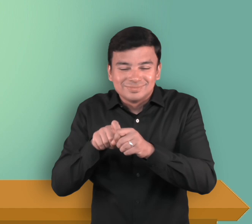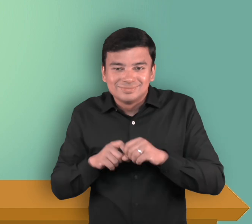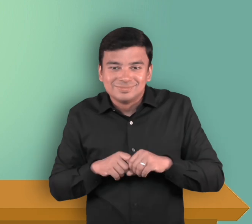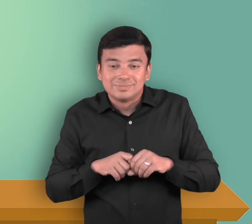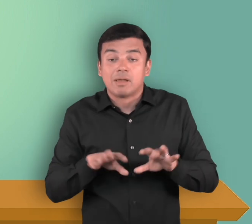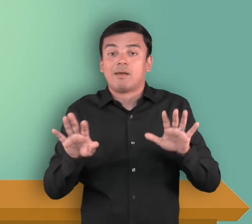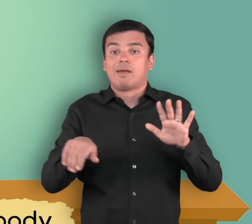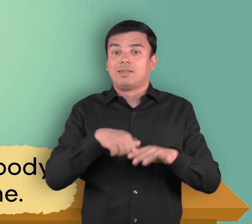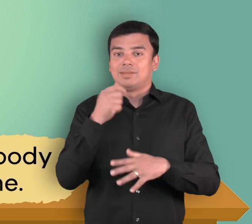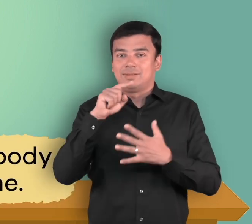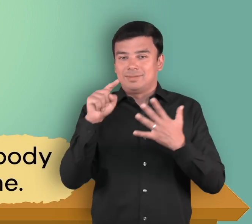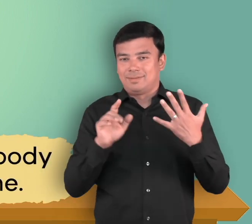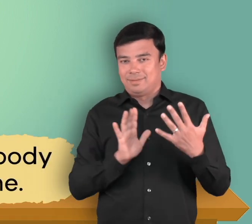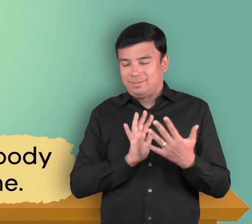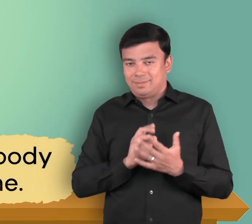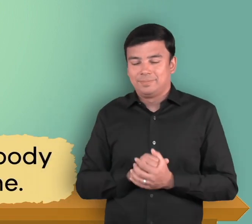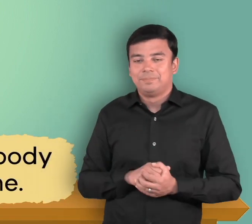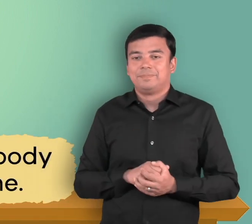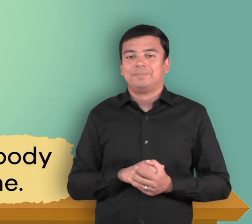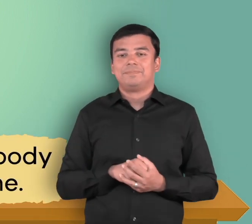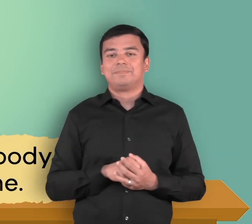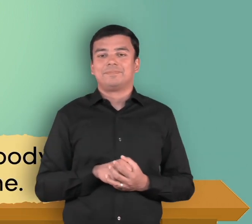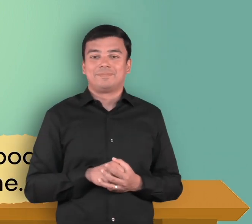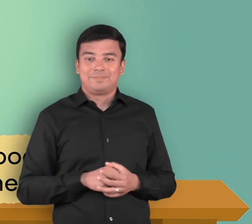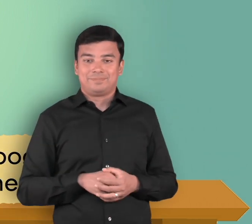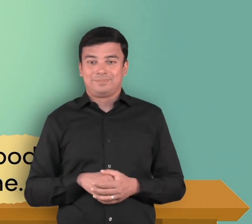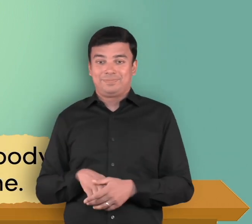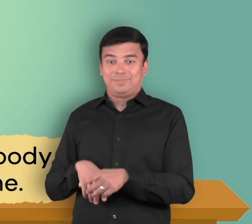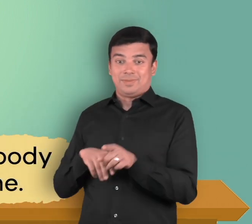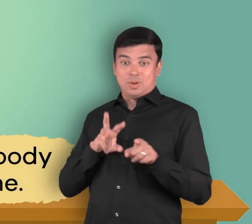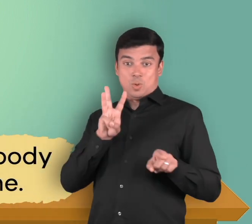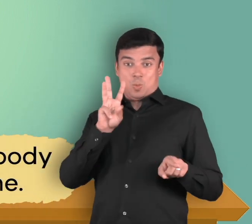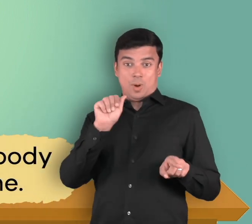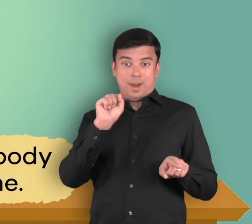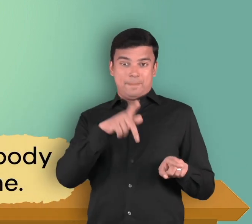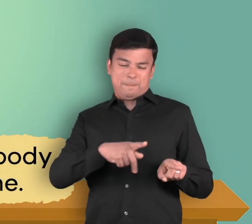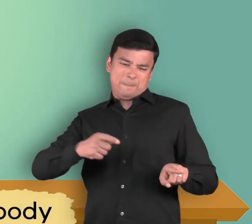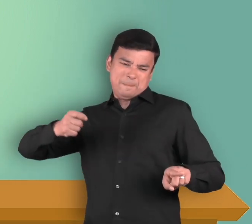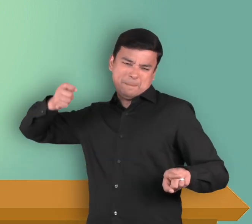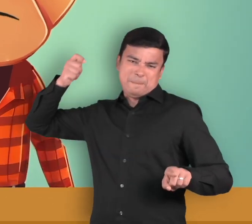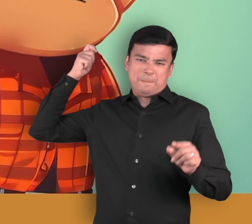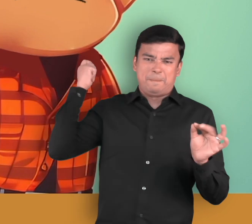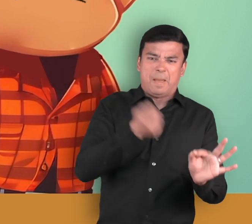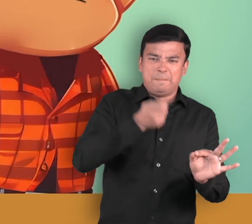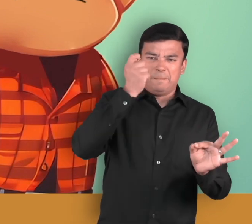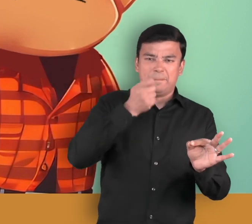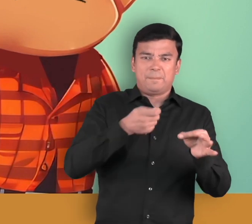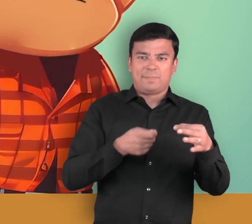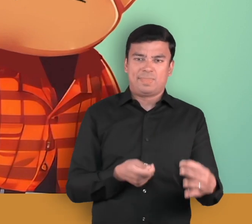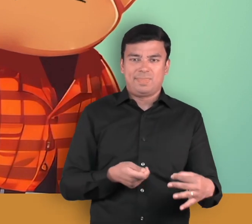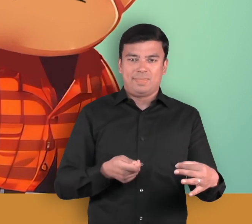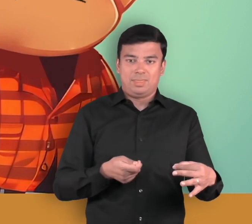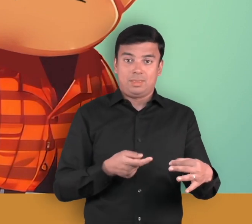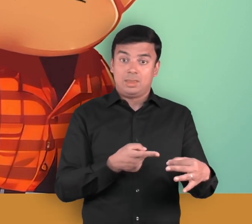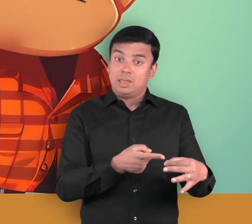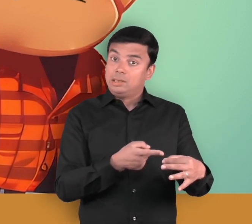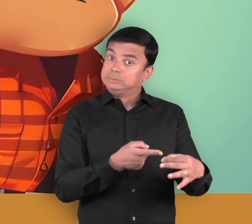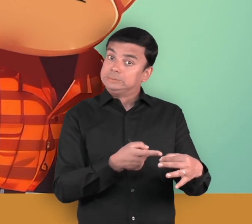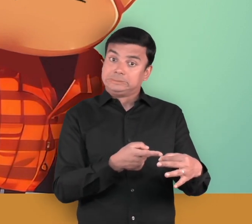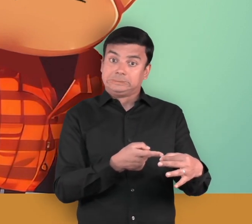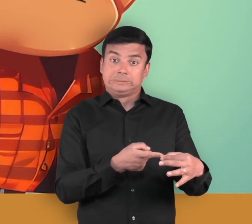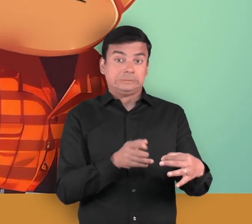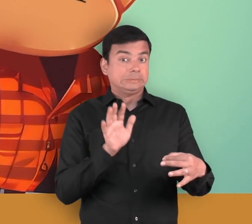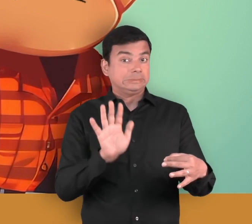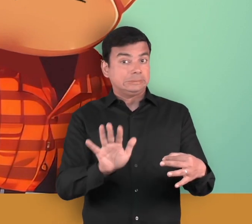That's because when wasps die, their body releases a pheromone. A pheromone is a